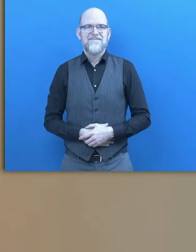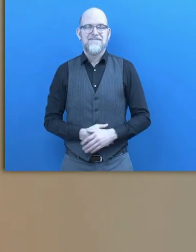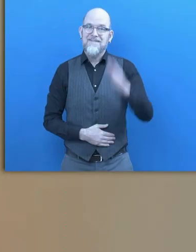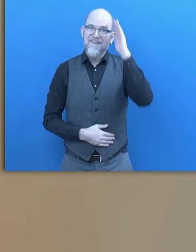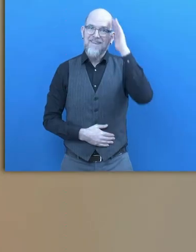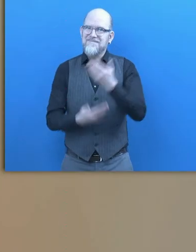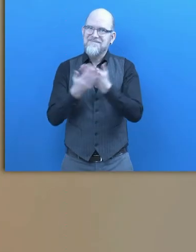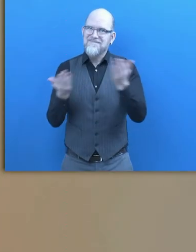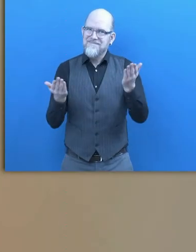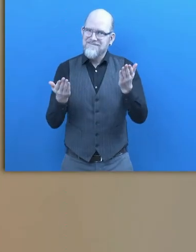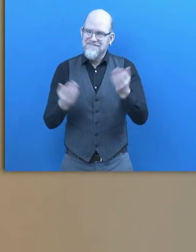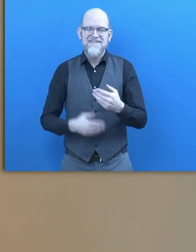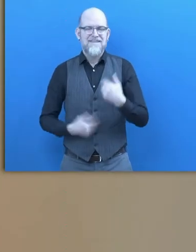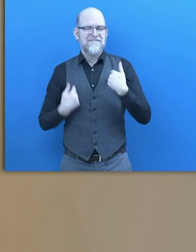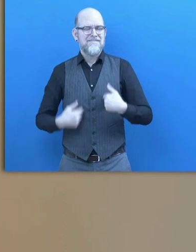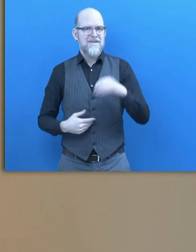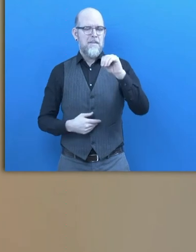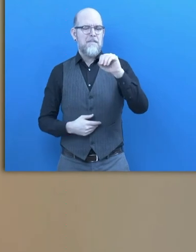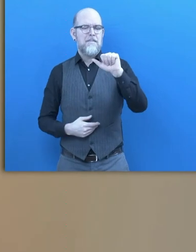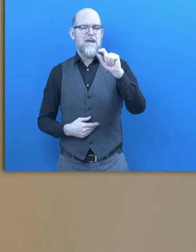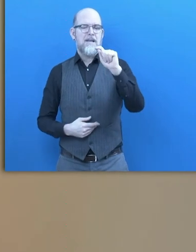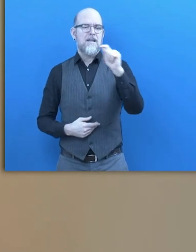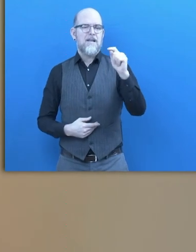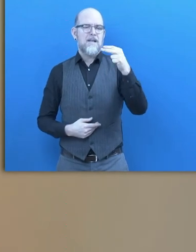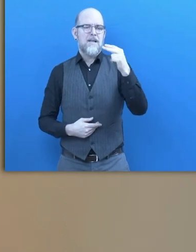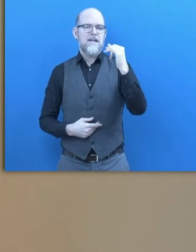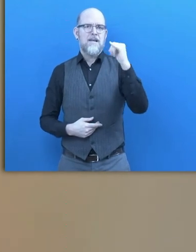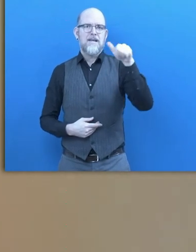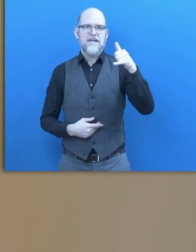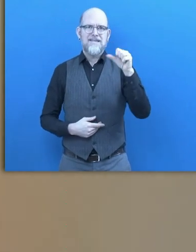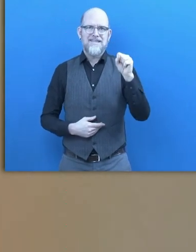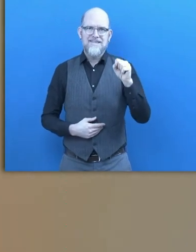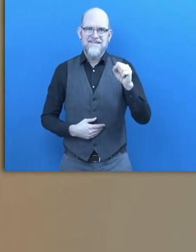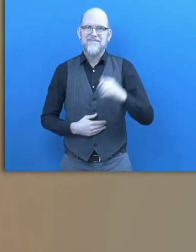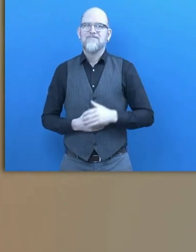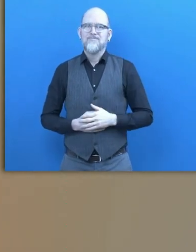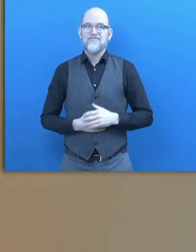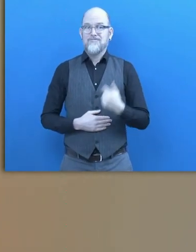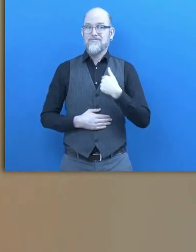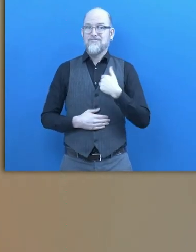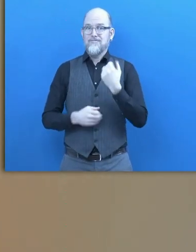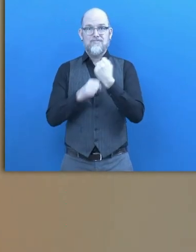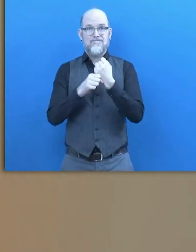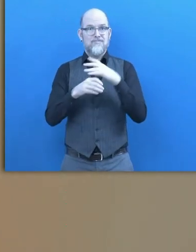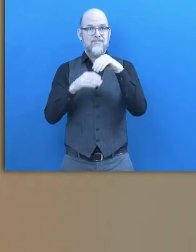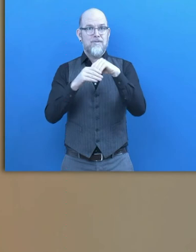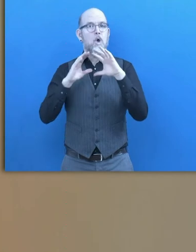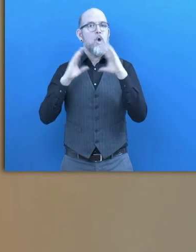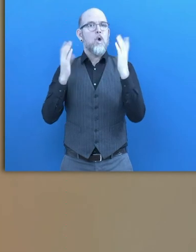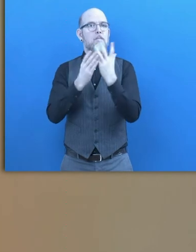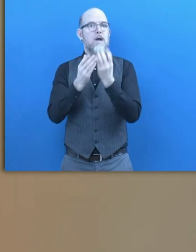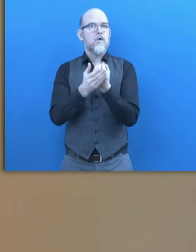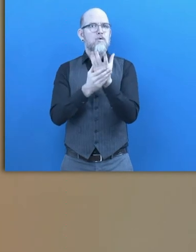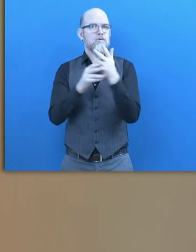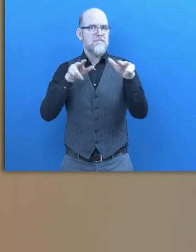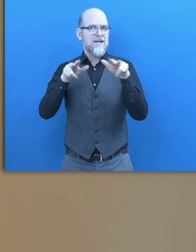Hello everyone. My name is Matthijs Nedeveen and I'm working as Global Incubation Manager for Enable